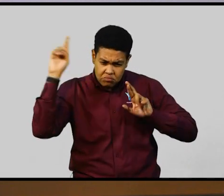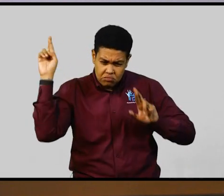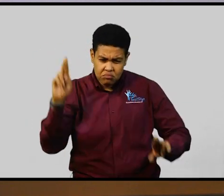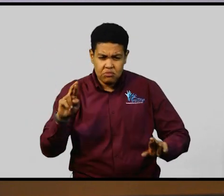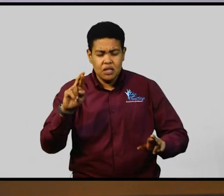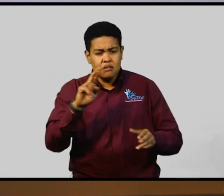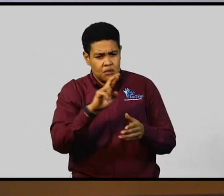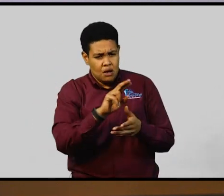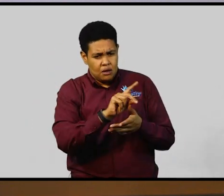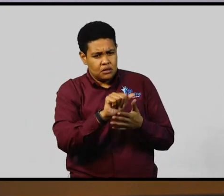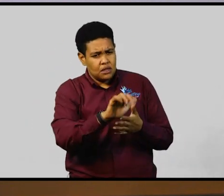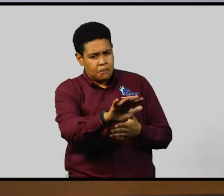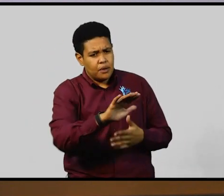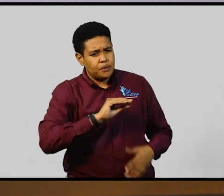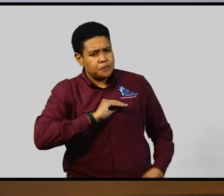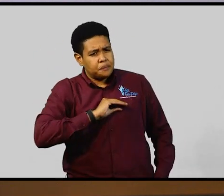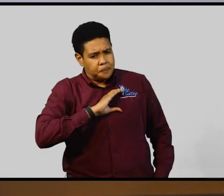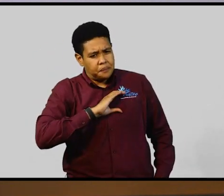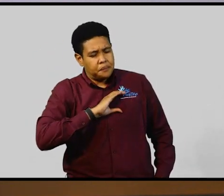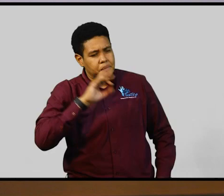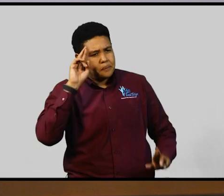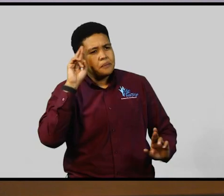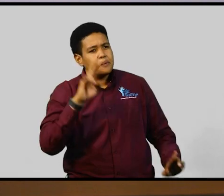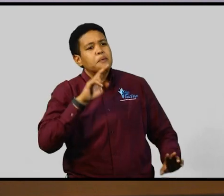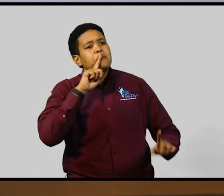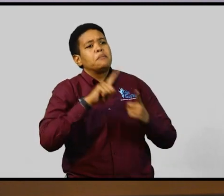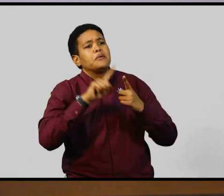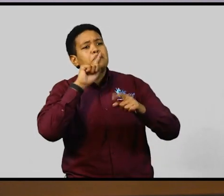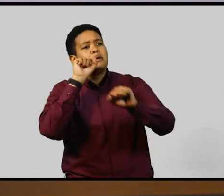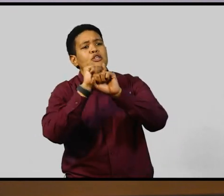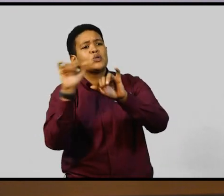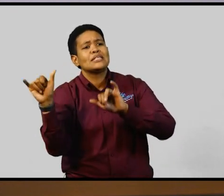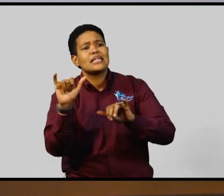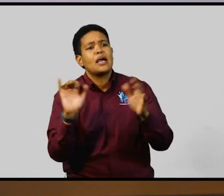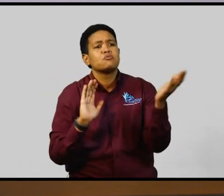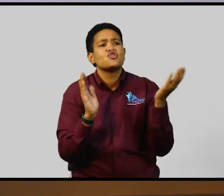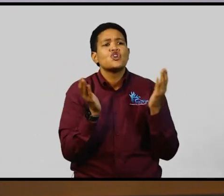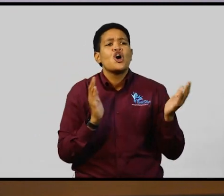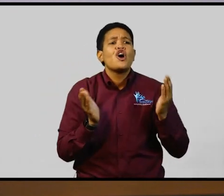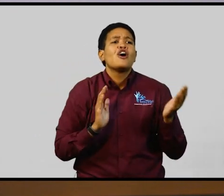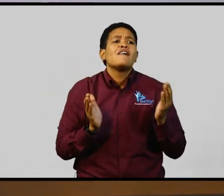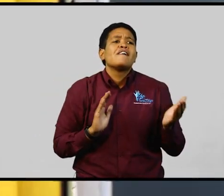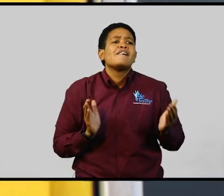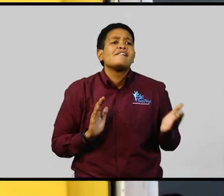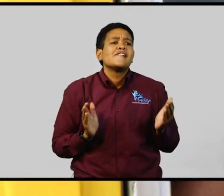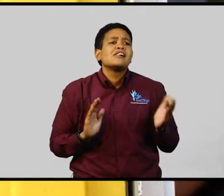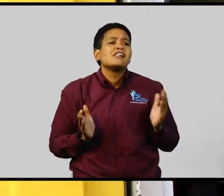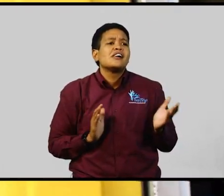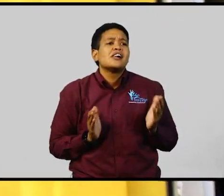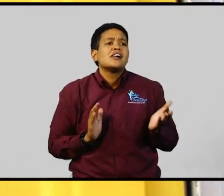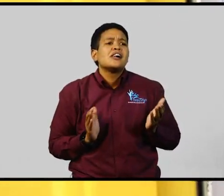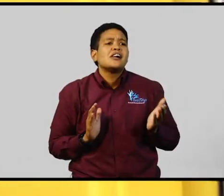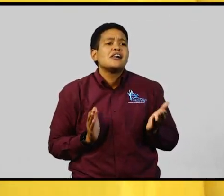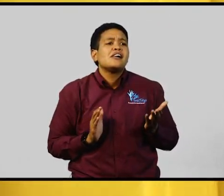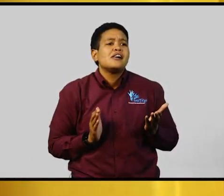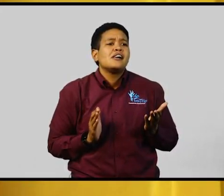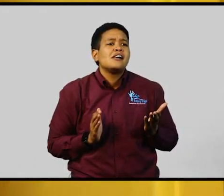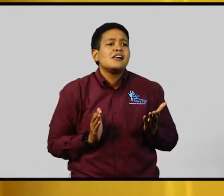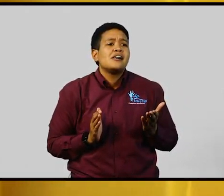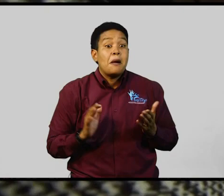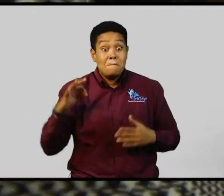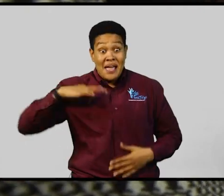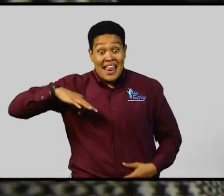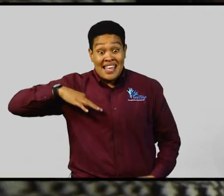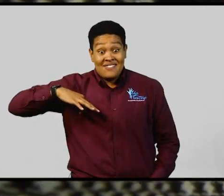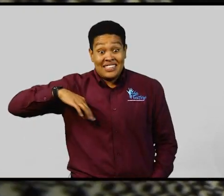great respect and to make sure that the same services and benefits that are